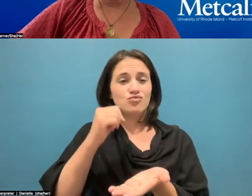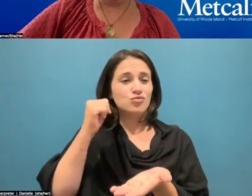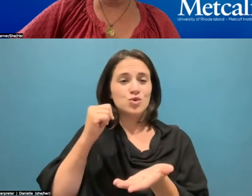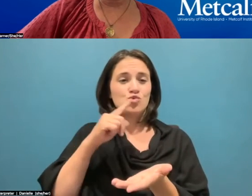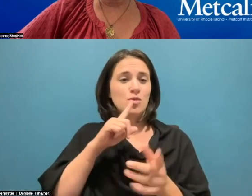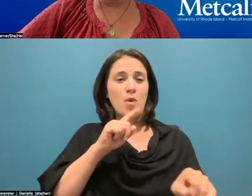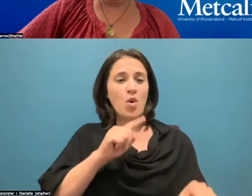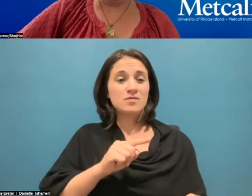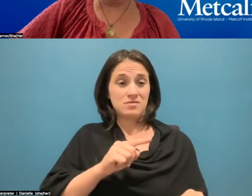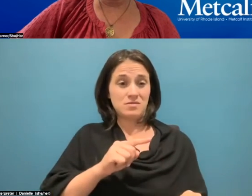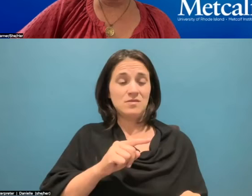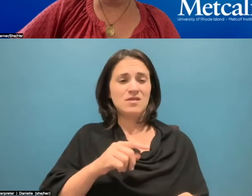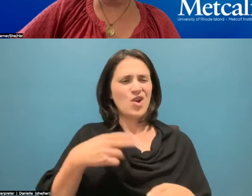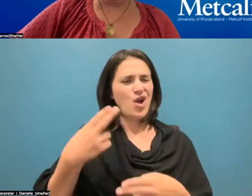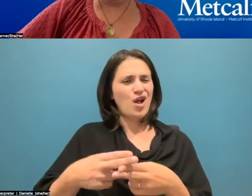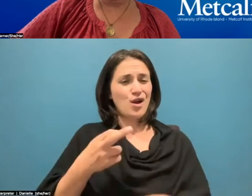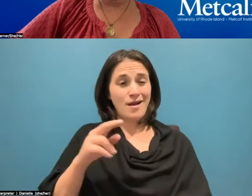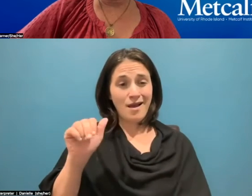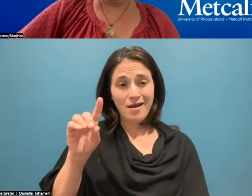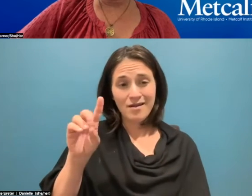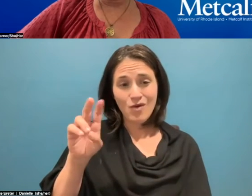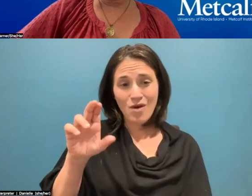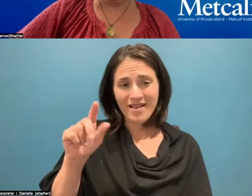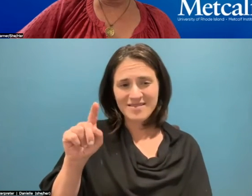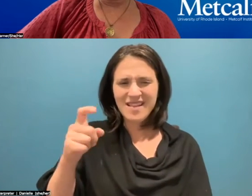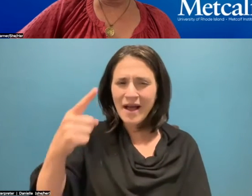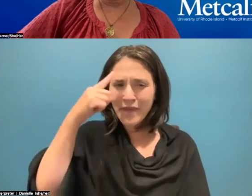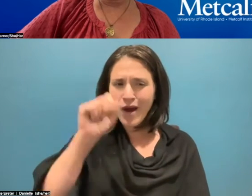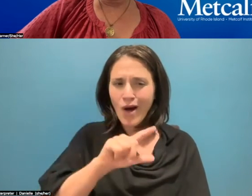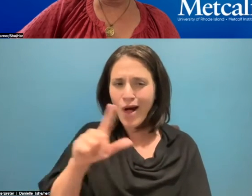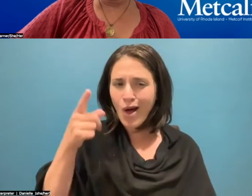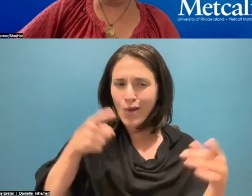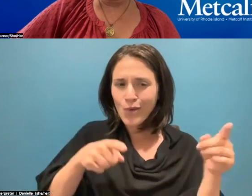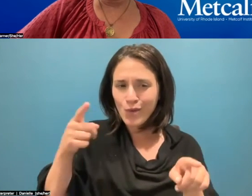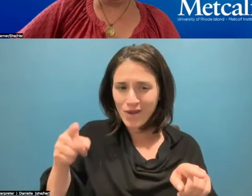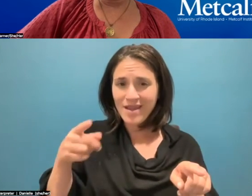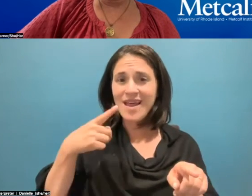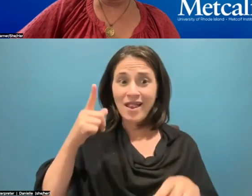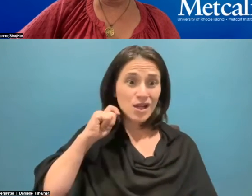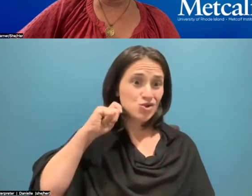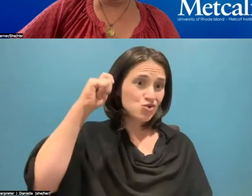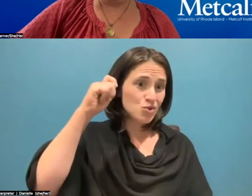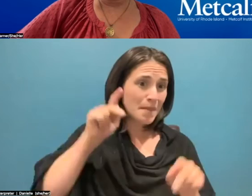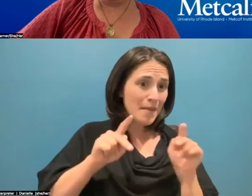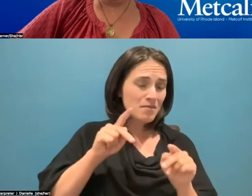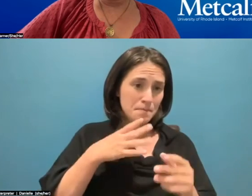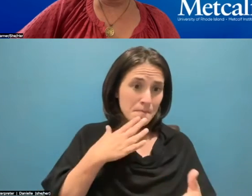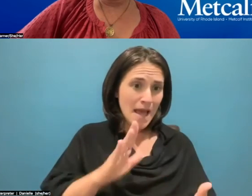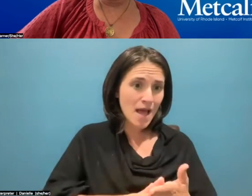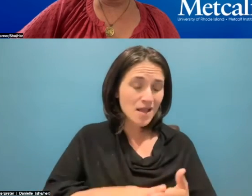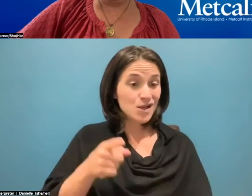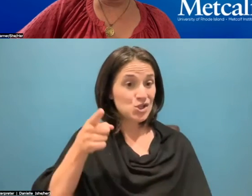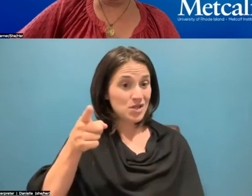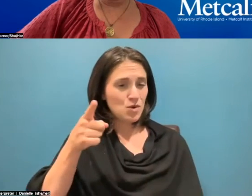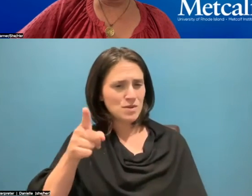can all agree that like lynching people is bad, that she was advocating for justice and democratic